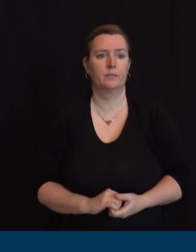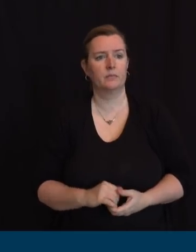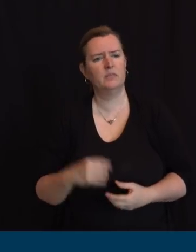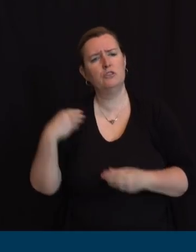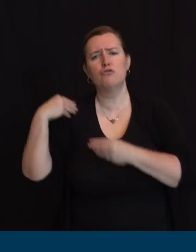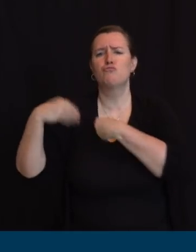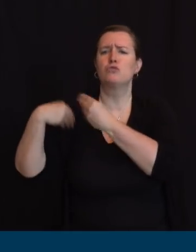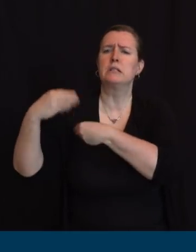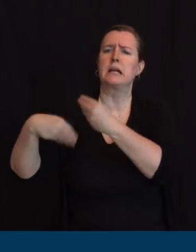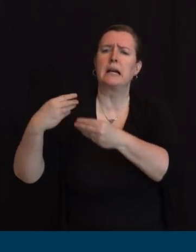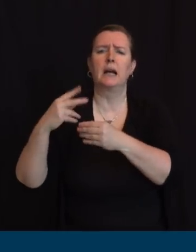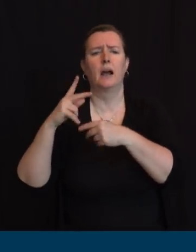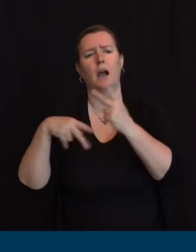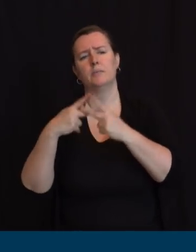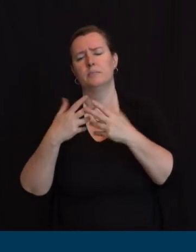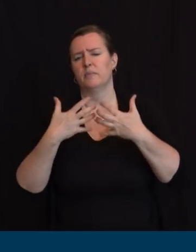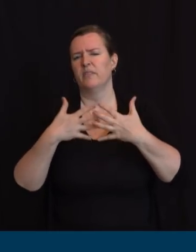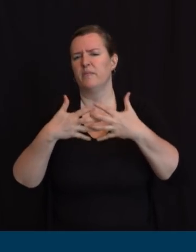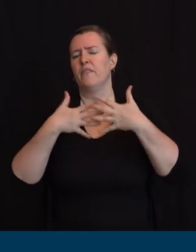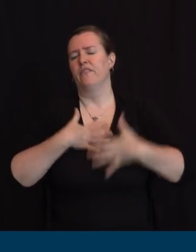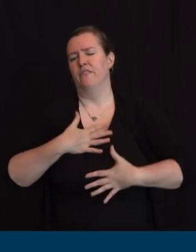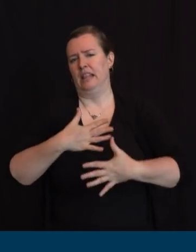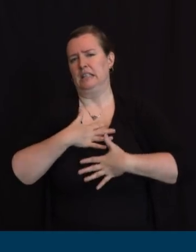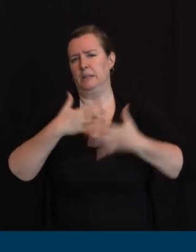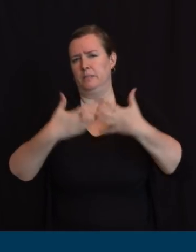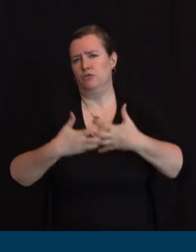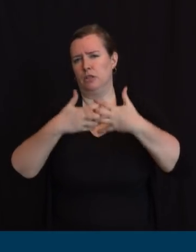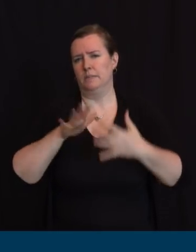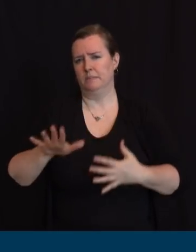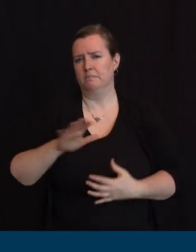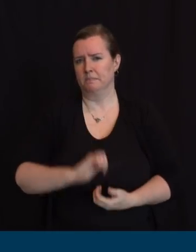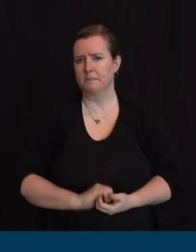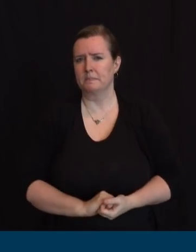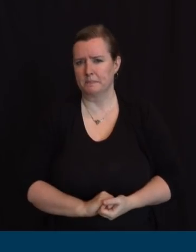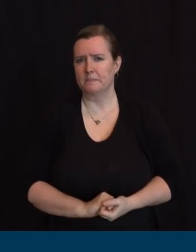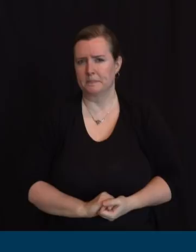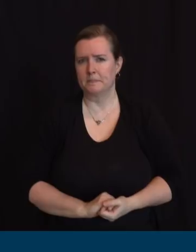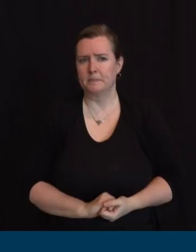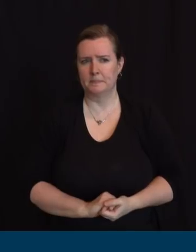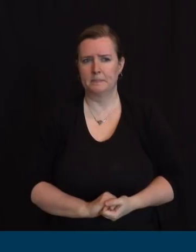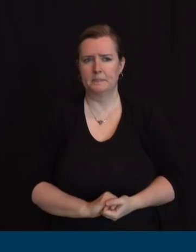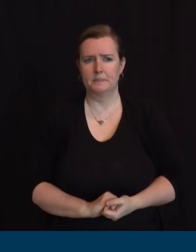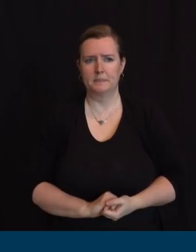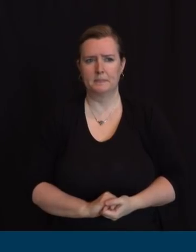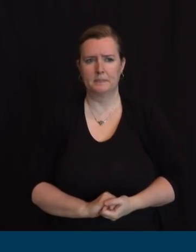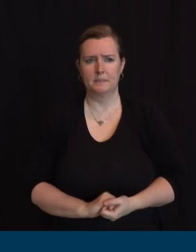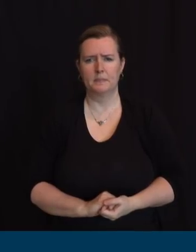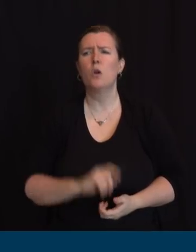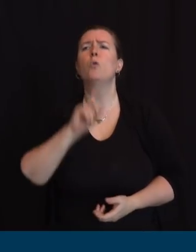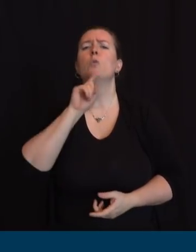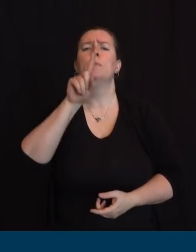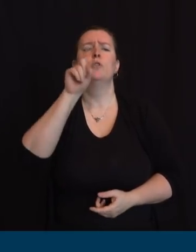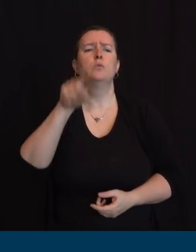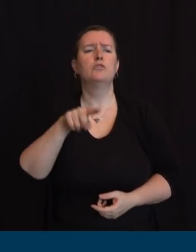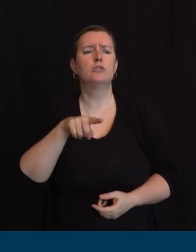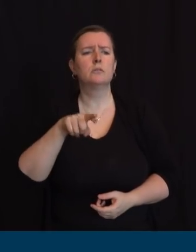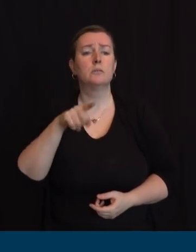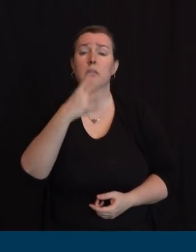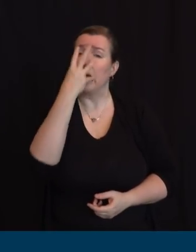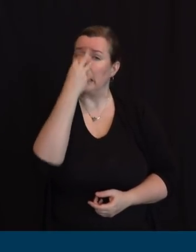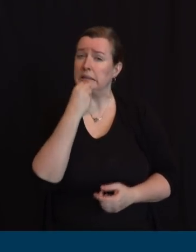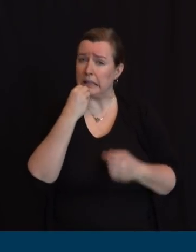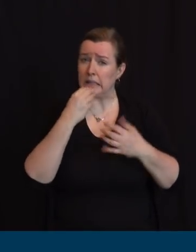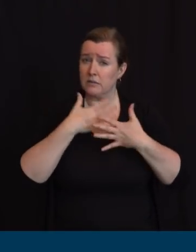any of the anesthesia machines where they've been converted yeah there's a number of hospitals that are converting and have converted